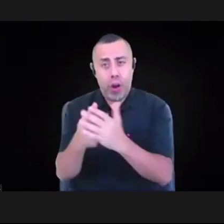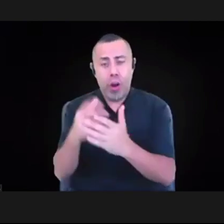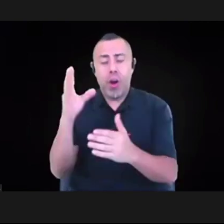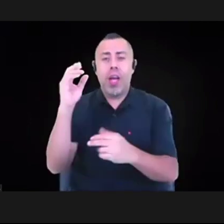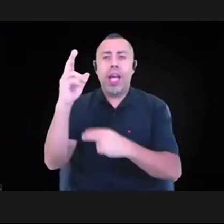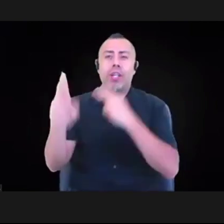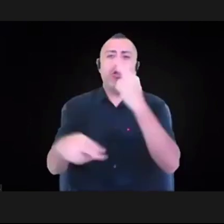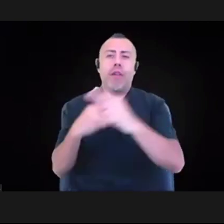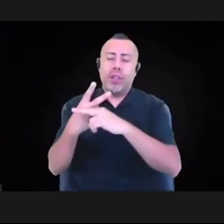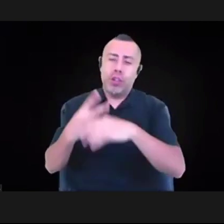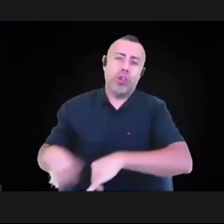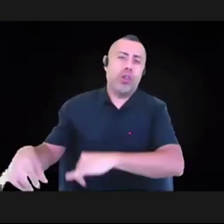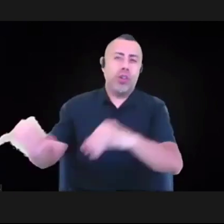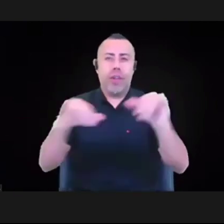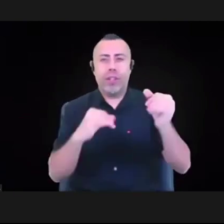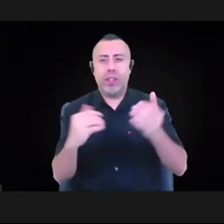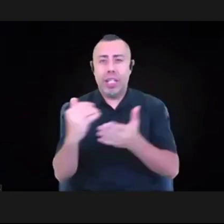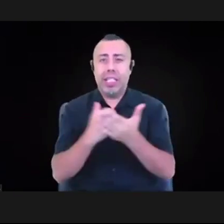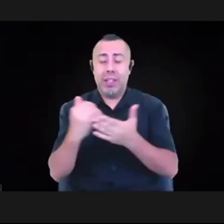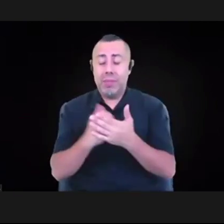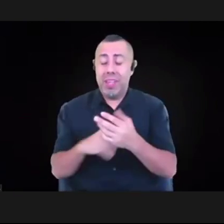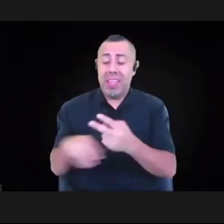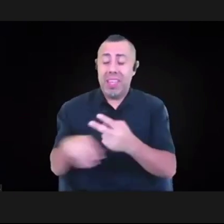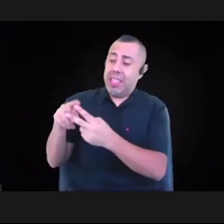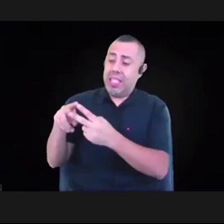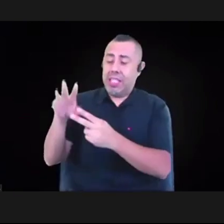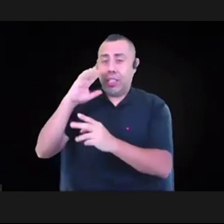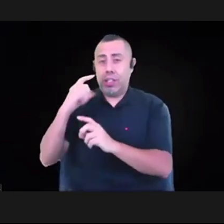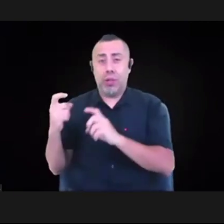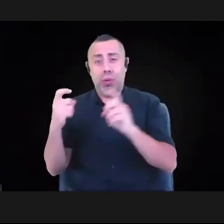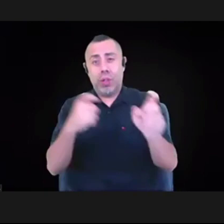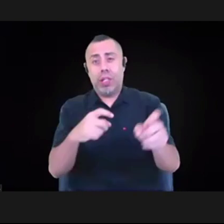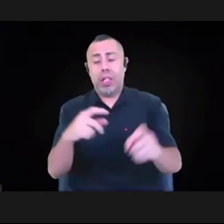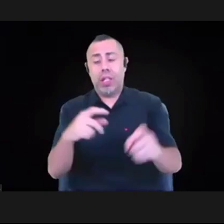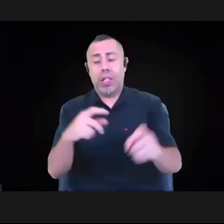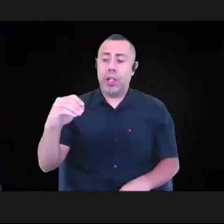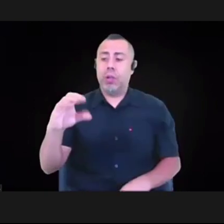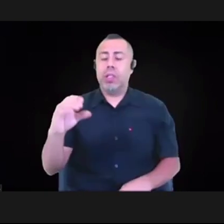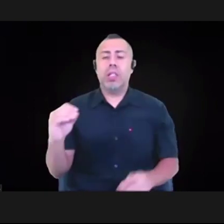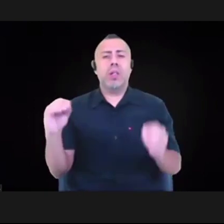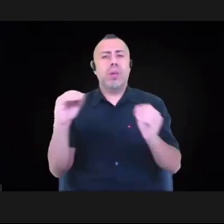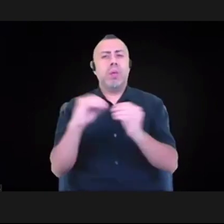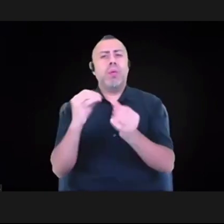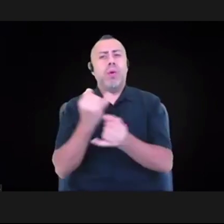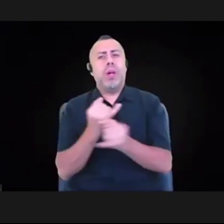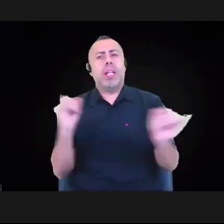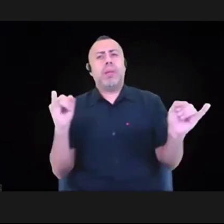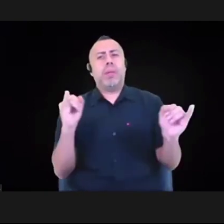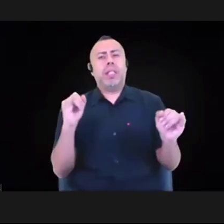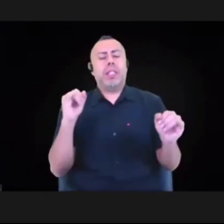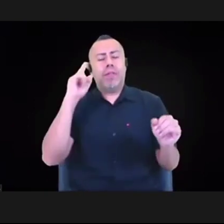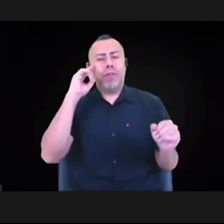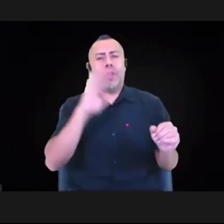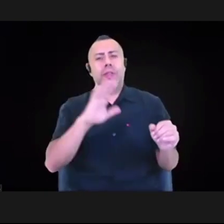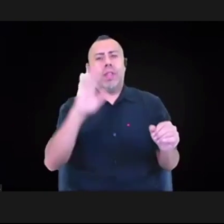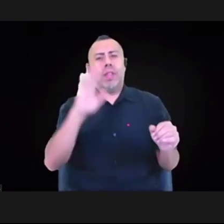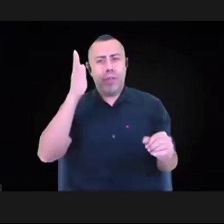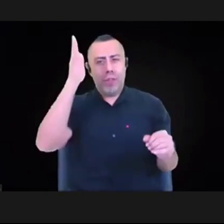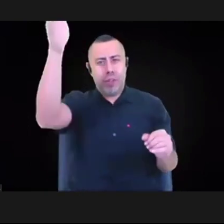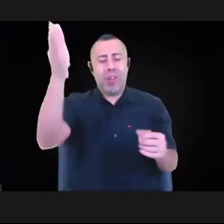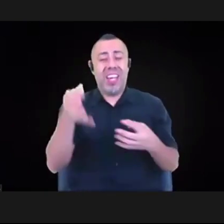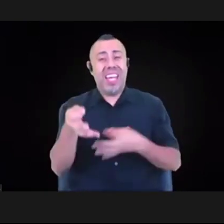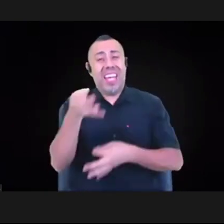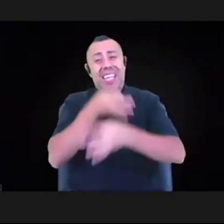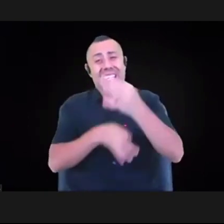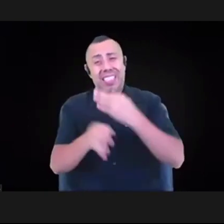agency over their own destiny, rather than their, excuse me, rather than having to wait for philanthropy to